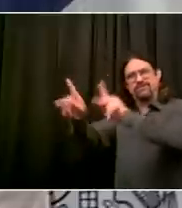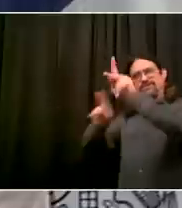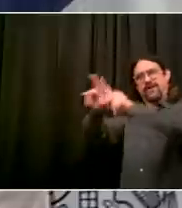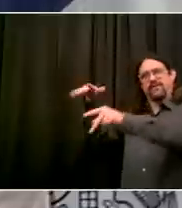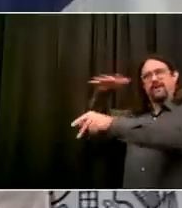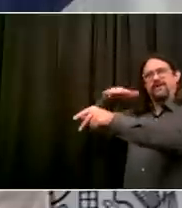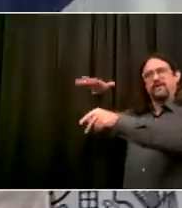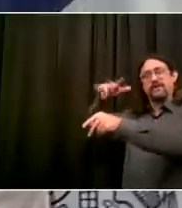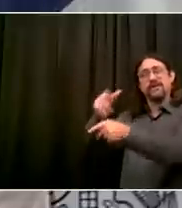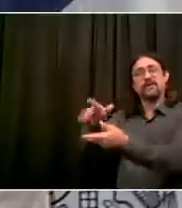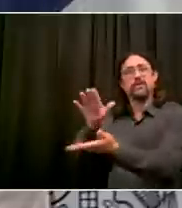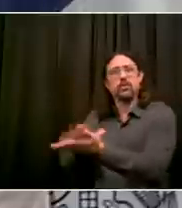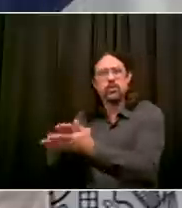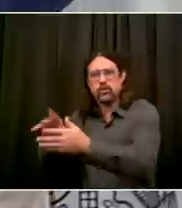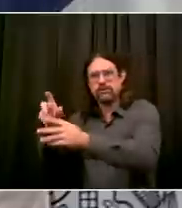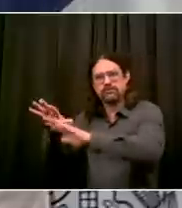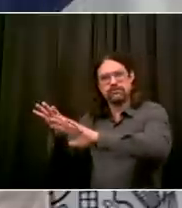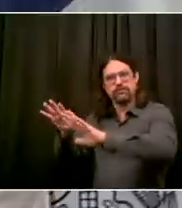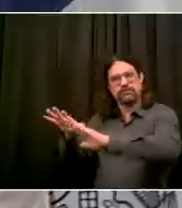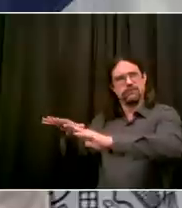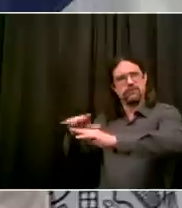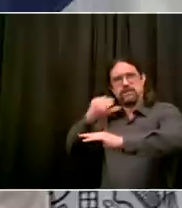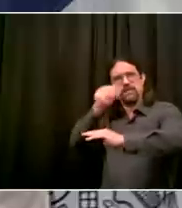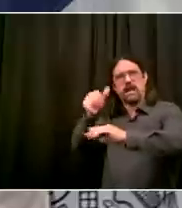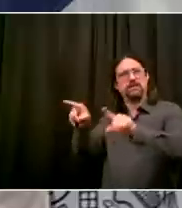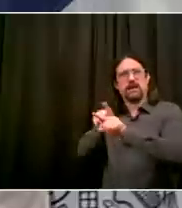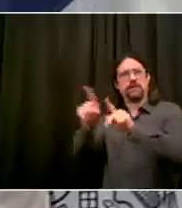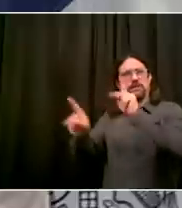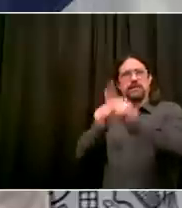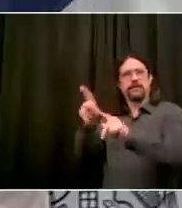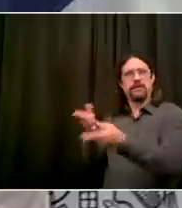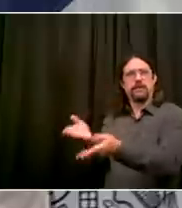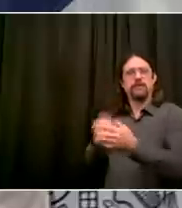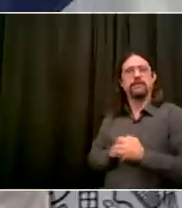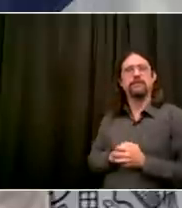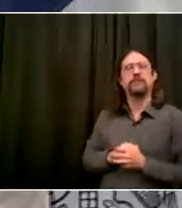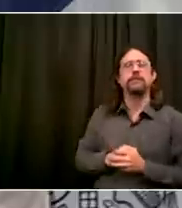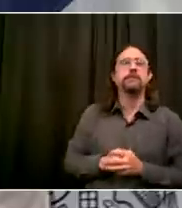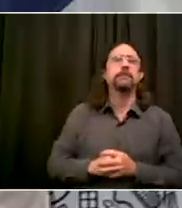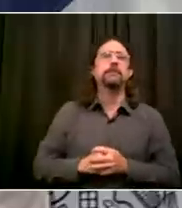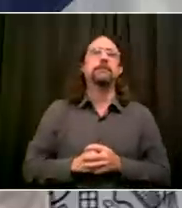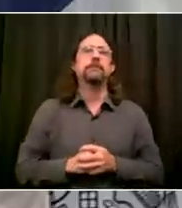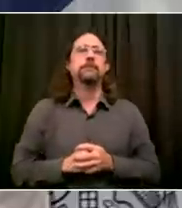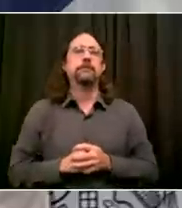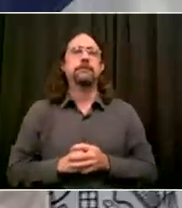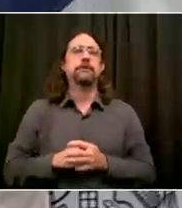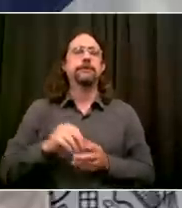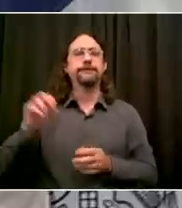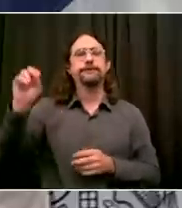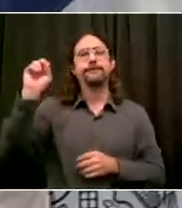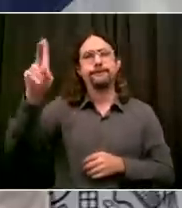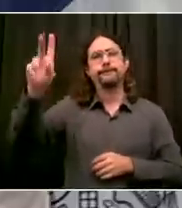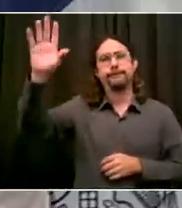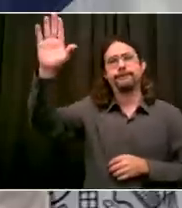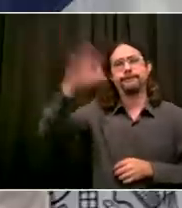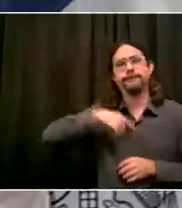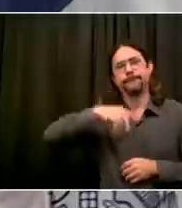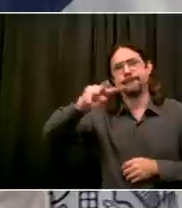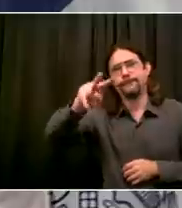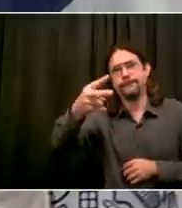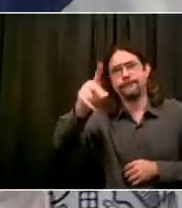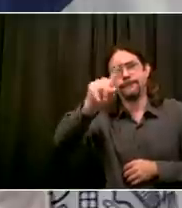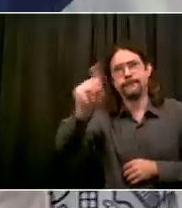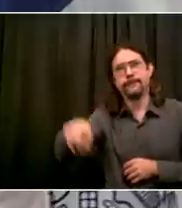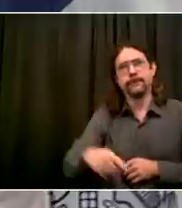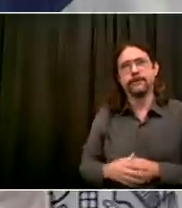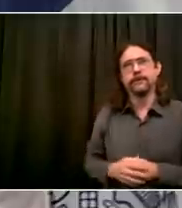question has to do with your new enforcement efforts in these zip codes. You mentioned this morning, I believe you said 400